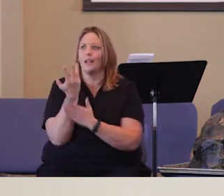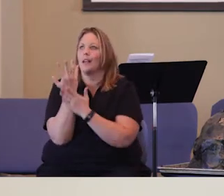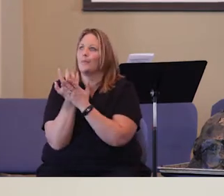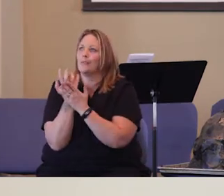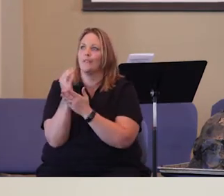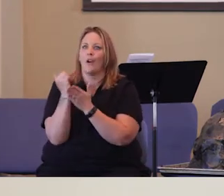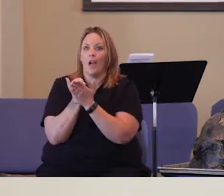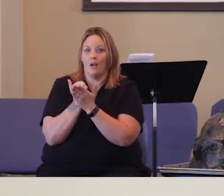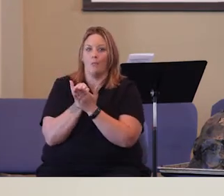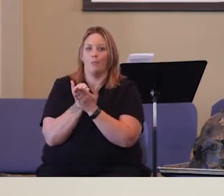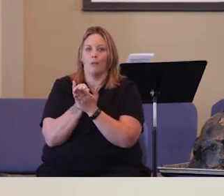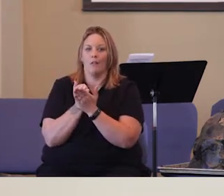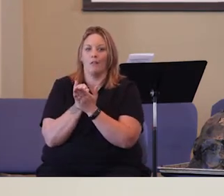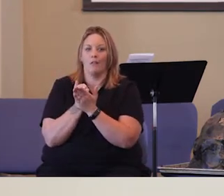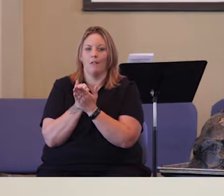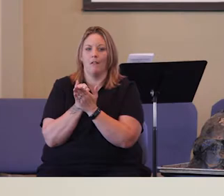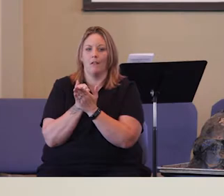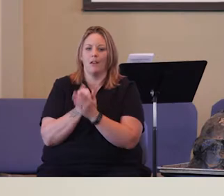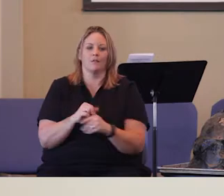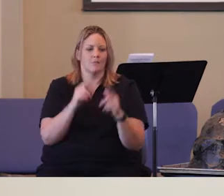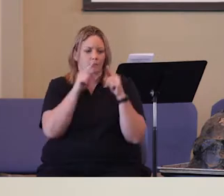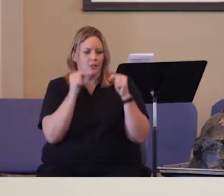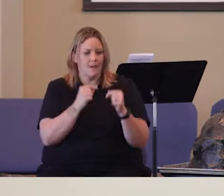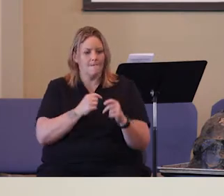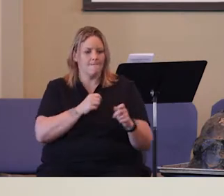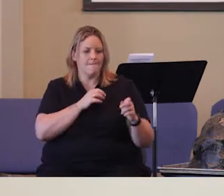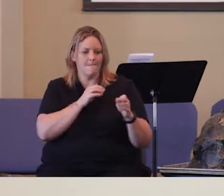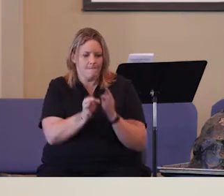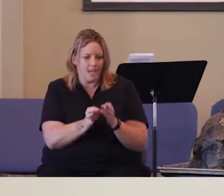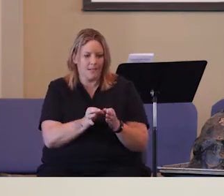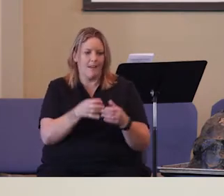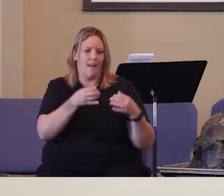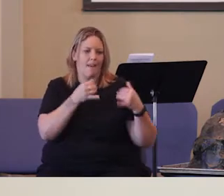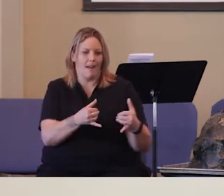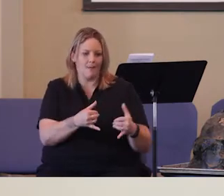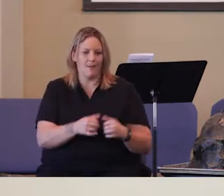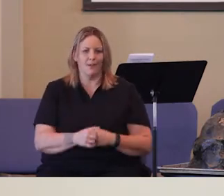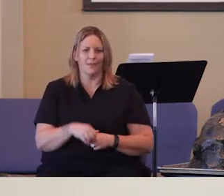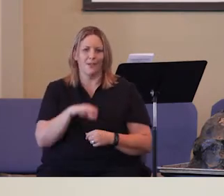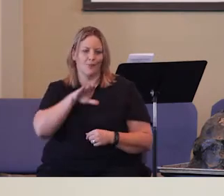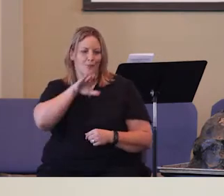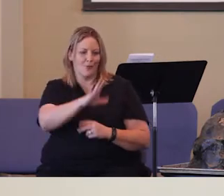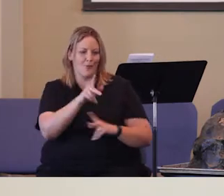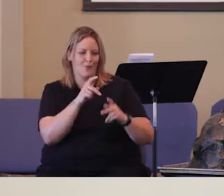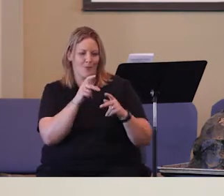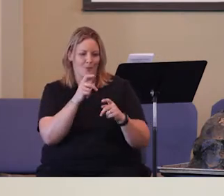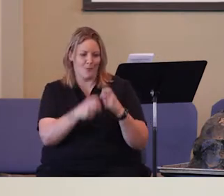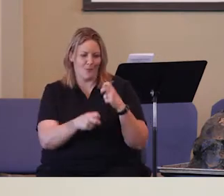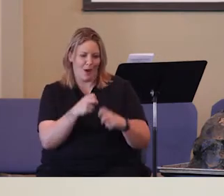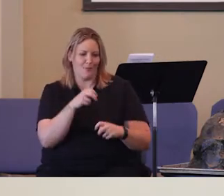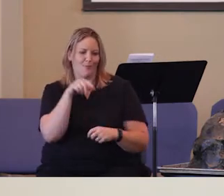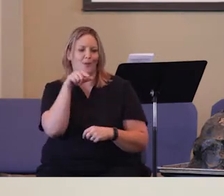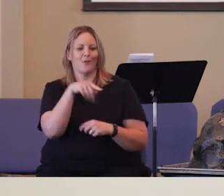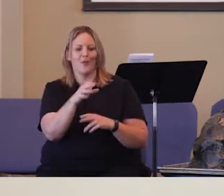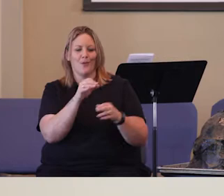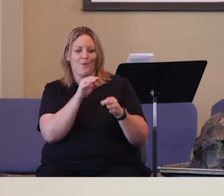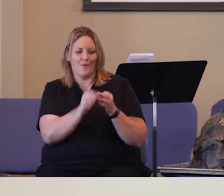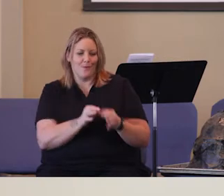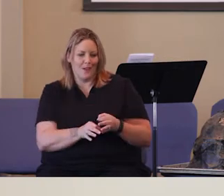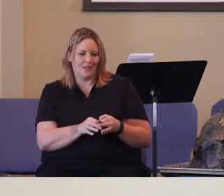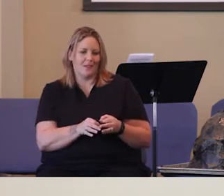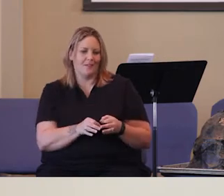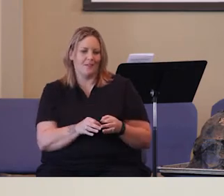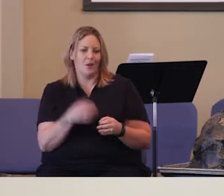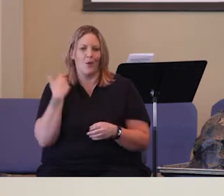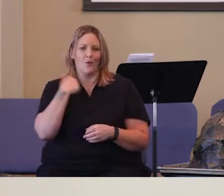plea for help. So this was, Moses, fix this right now. This is your problem. You need to